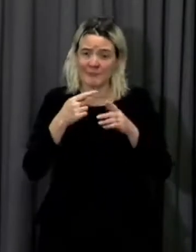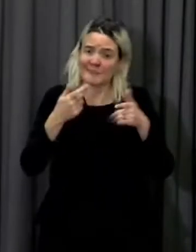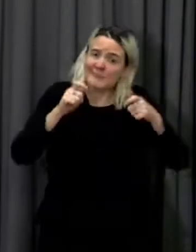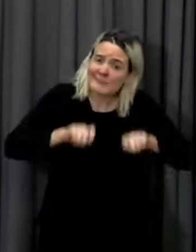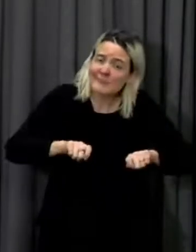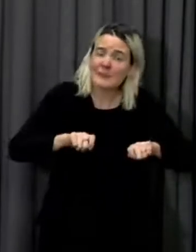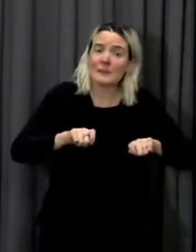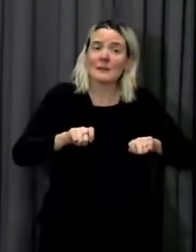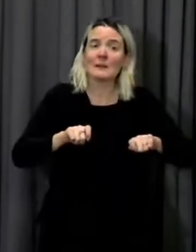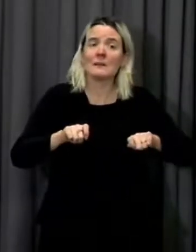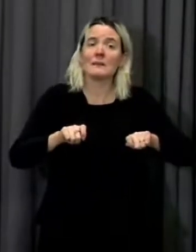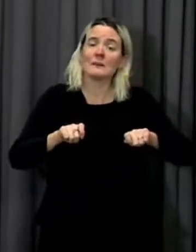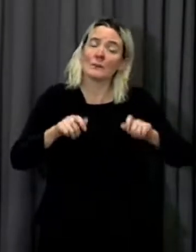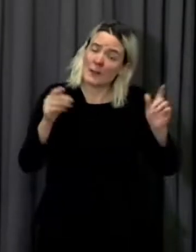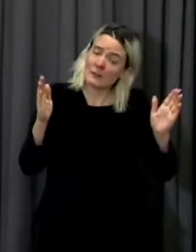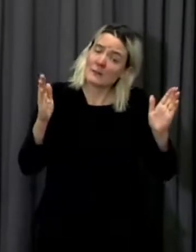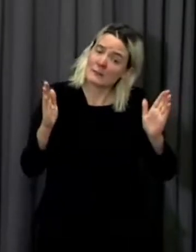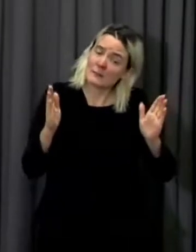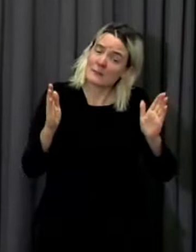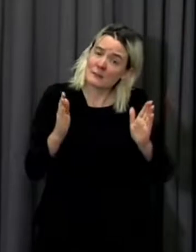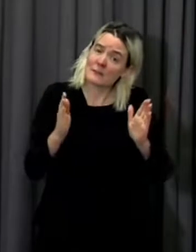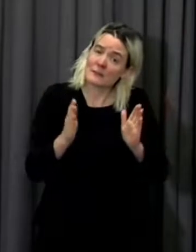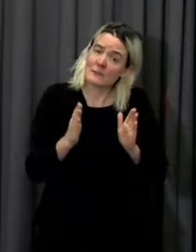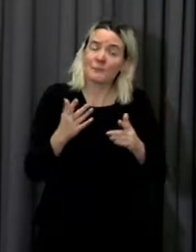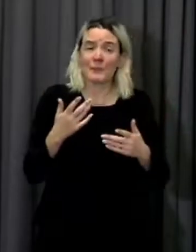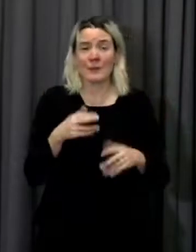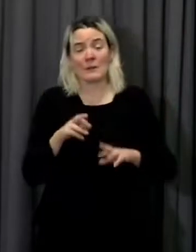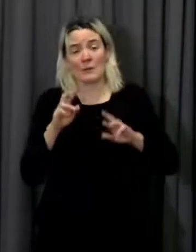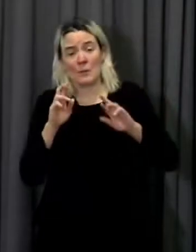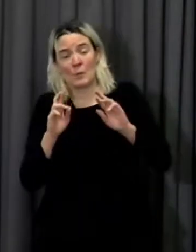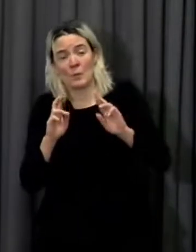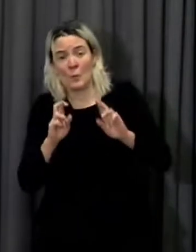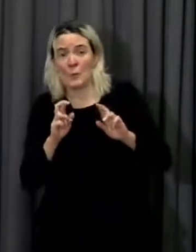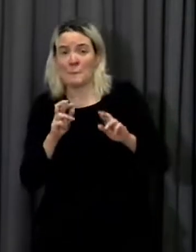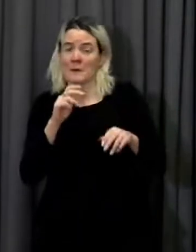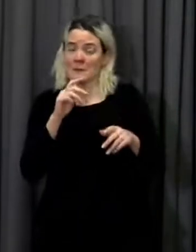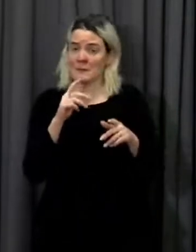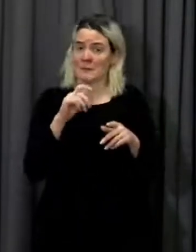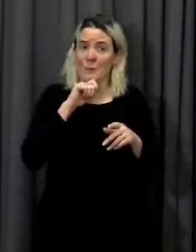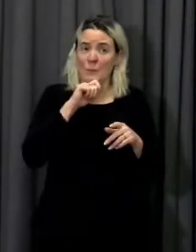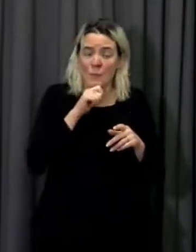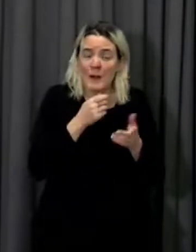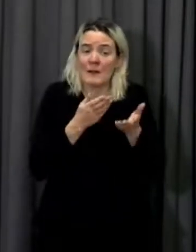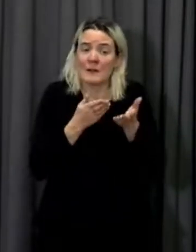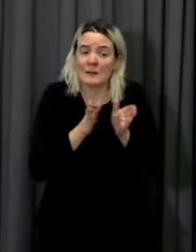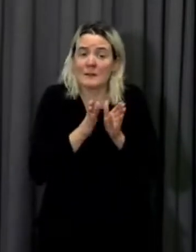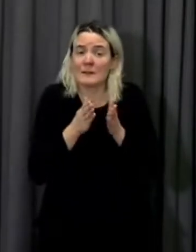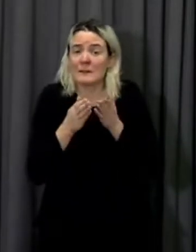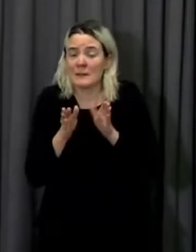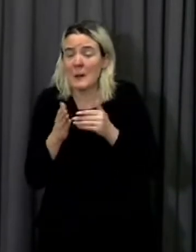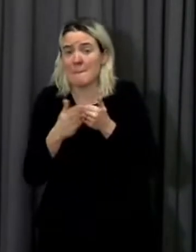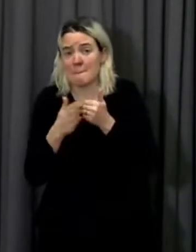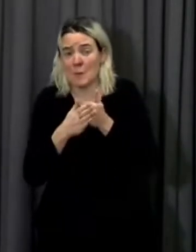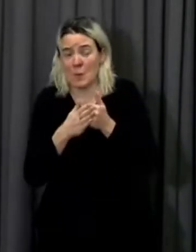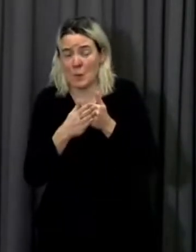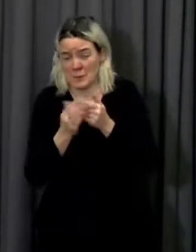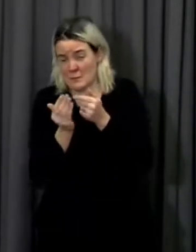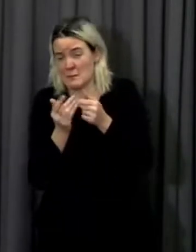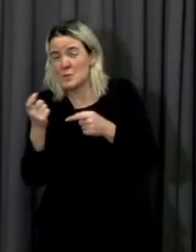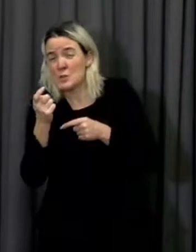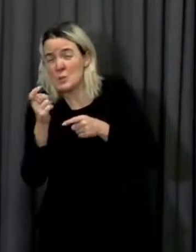because we're hoping to see a release in the near future but now is not the time to